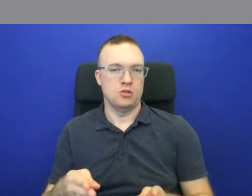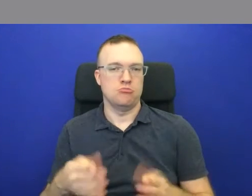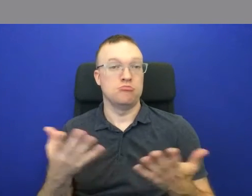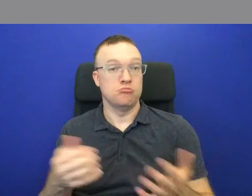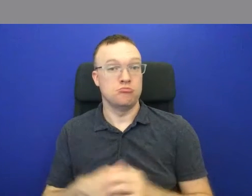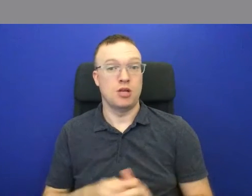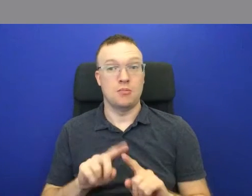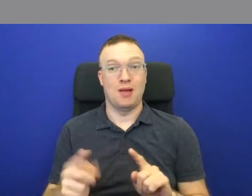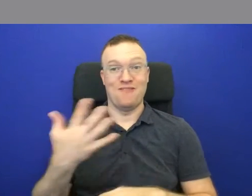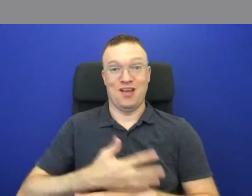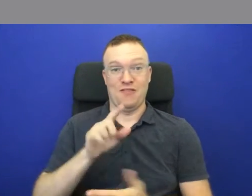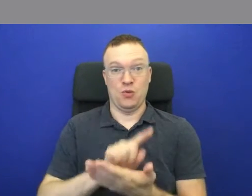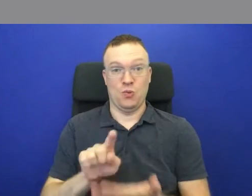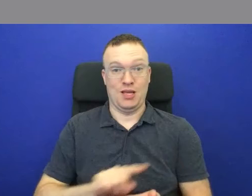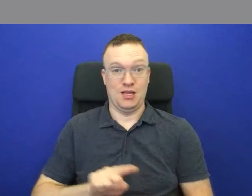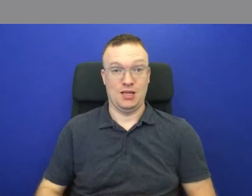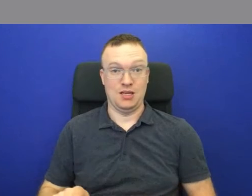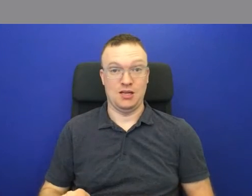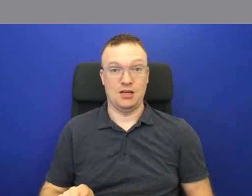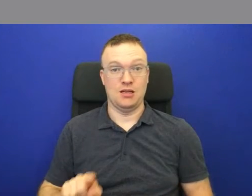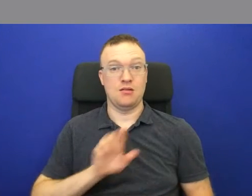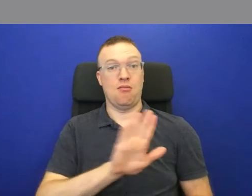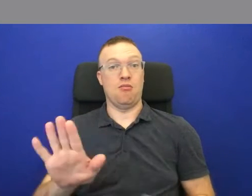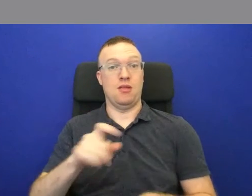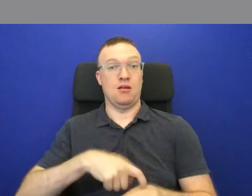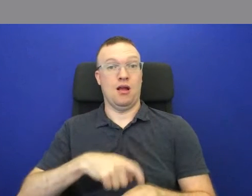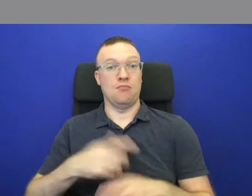But five days of the week is their own time.